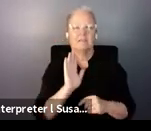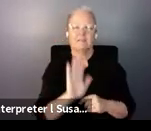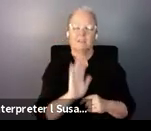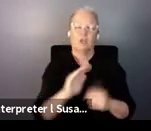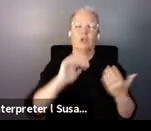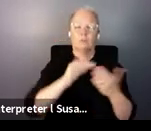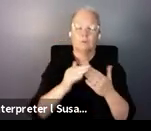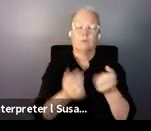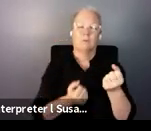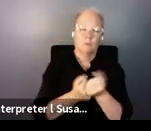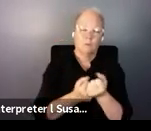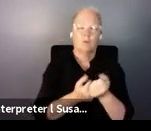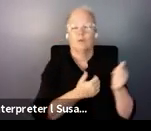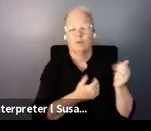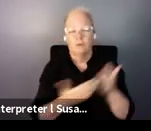inclusion.